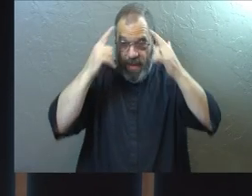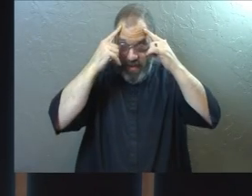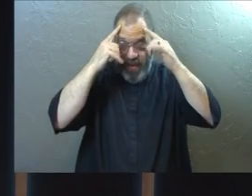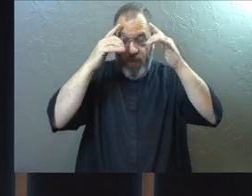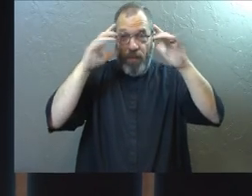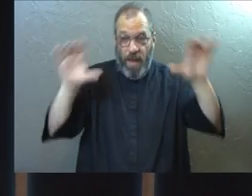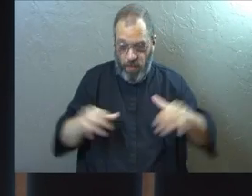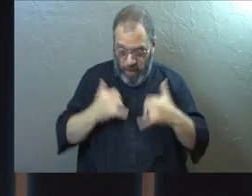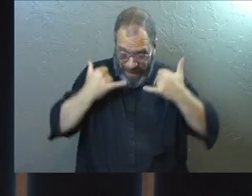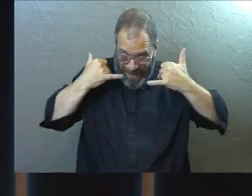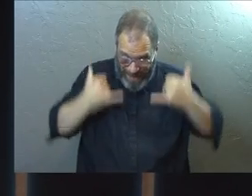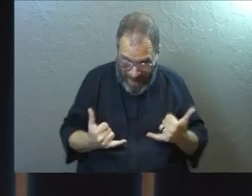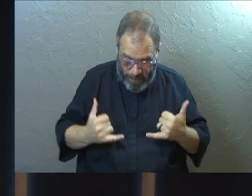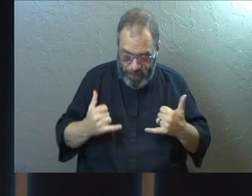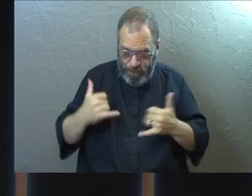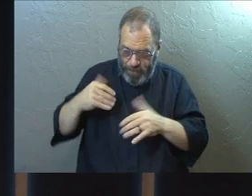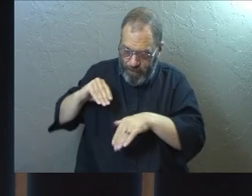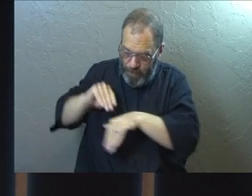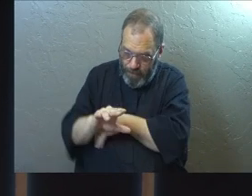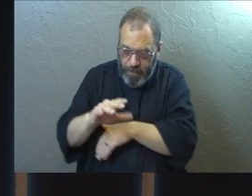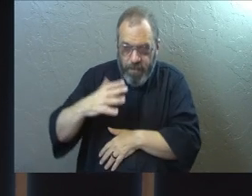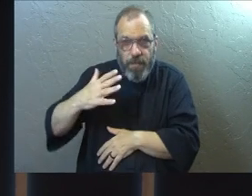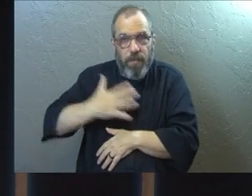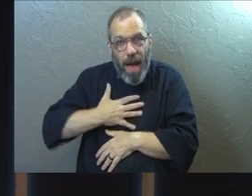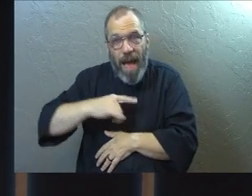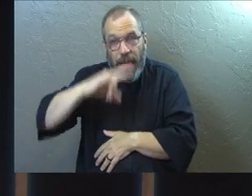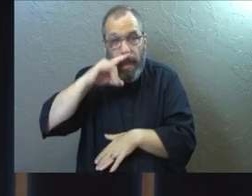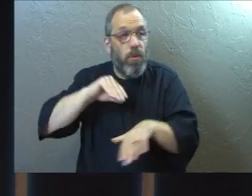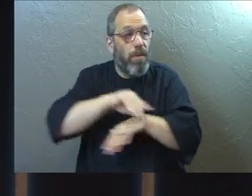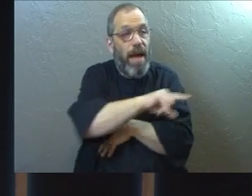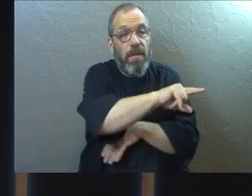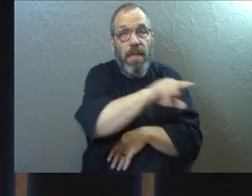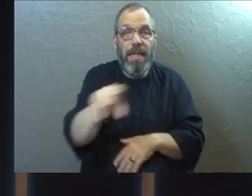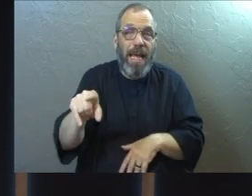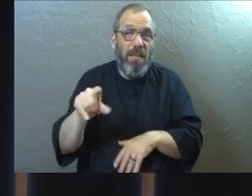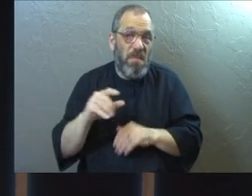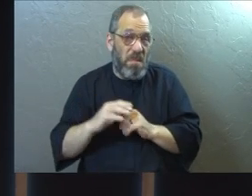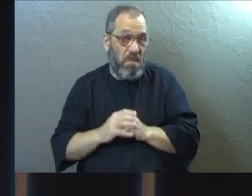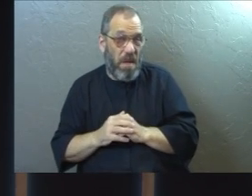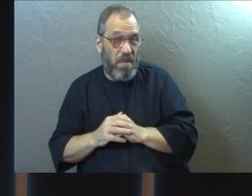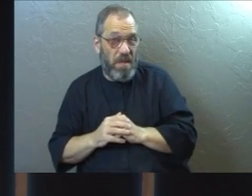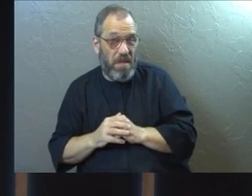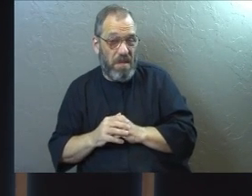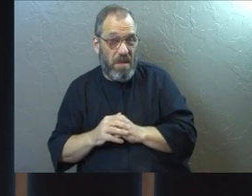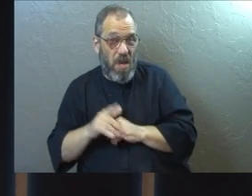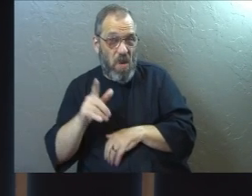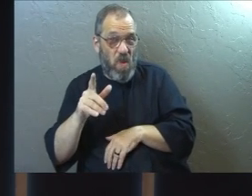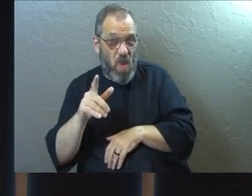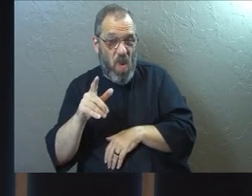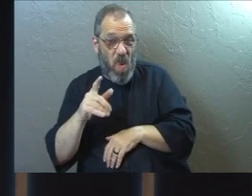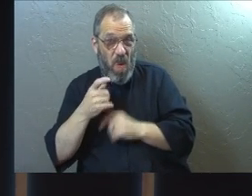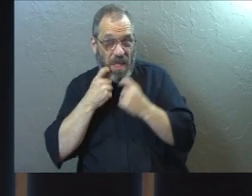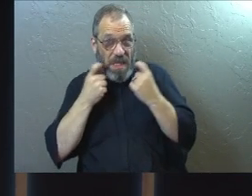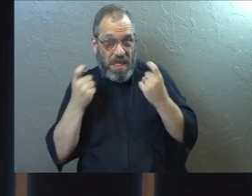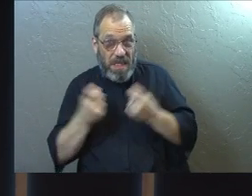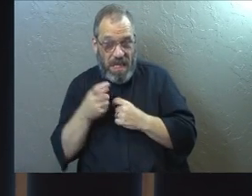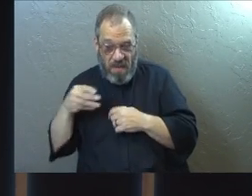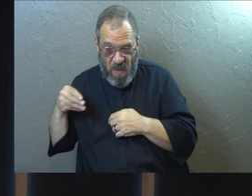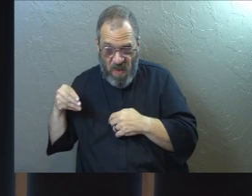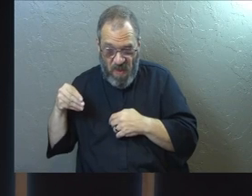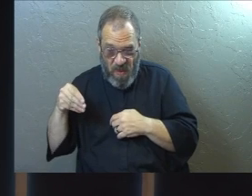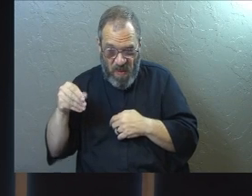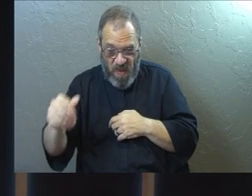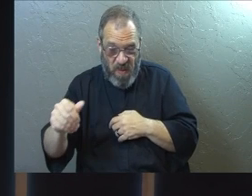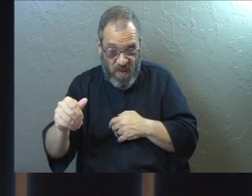I'm doing in the now that are impacting others. Is it possible that we are planting seeds of sin, brothers and